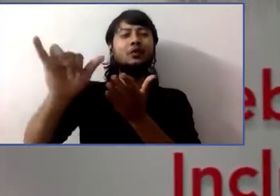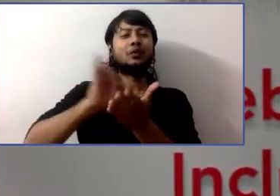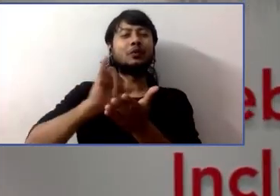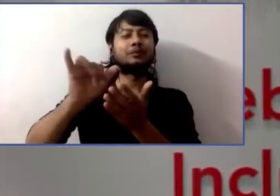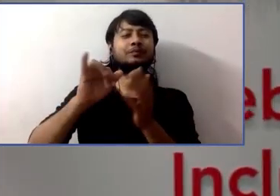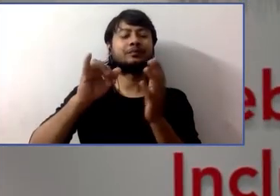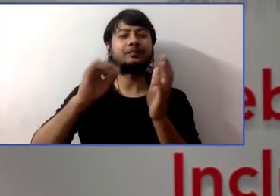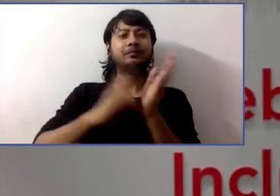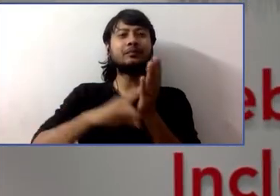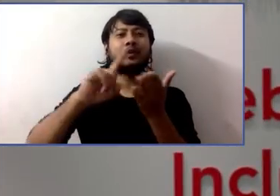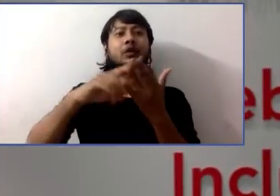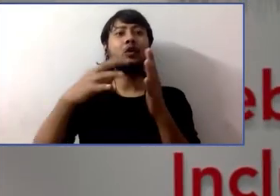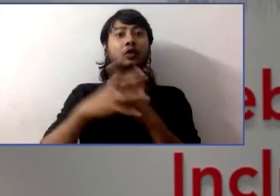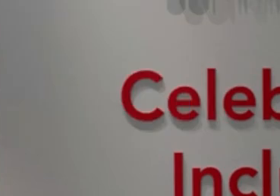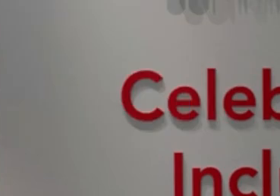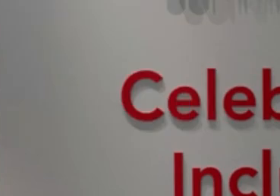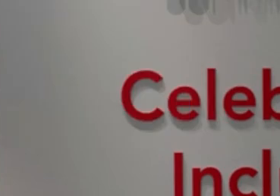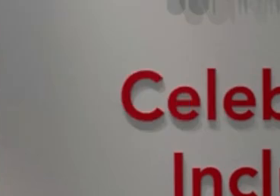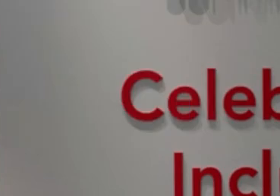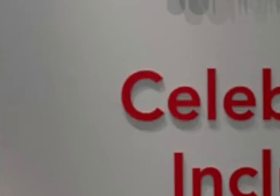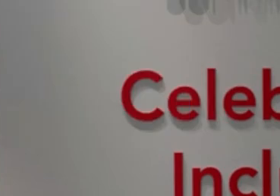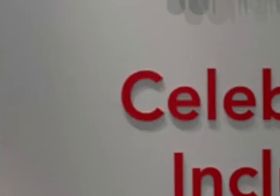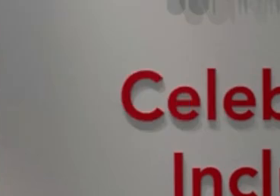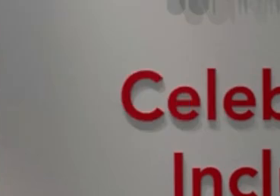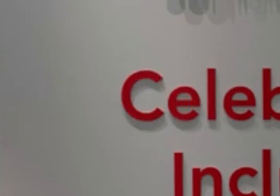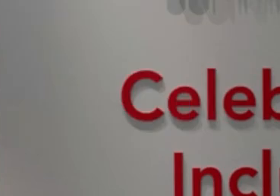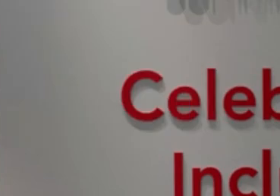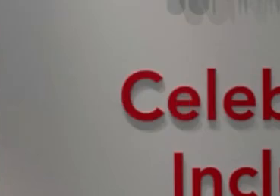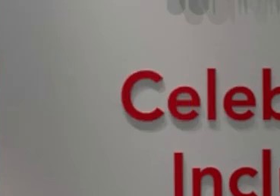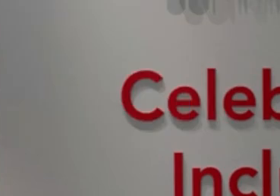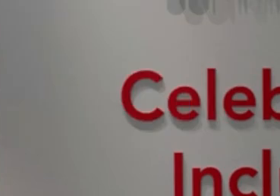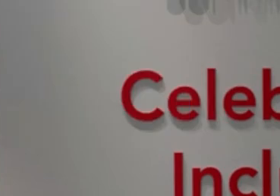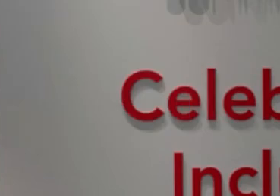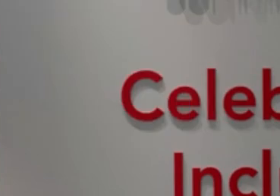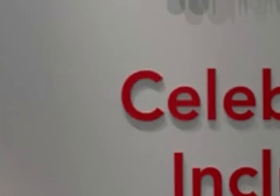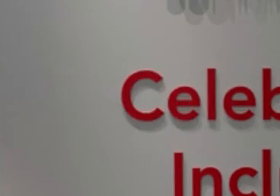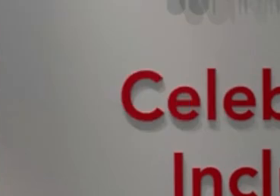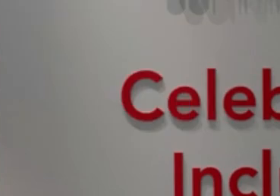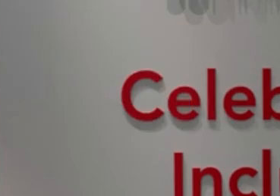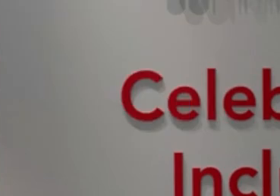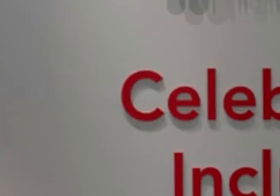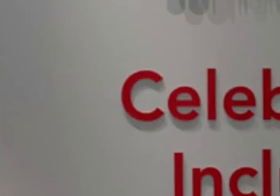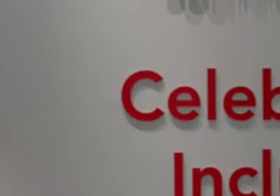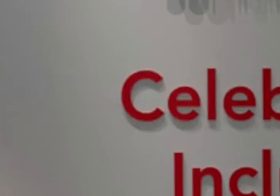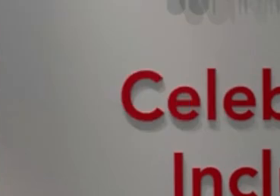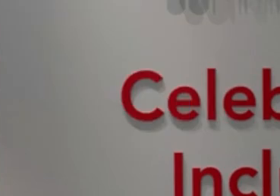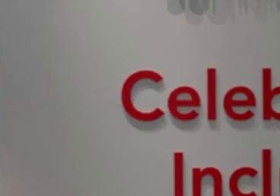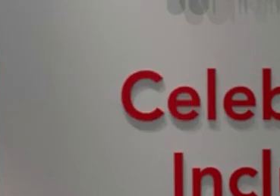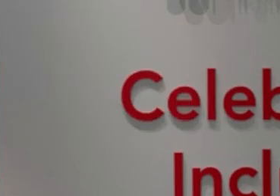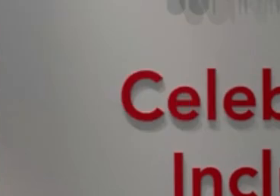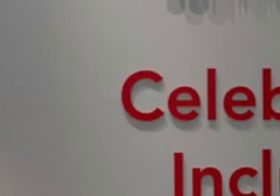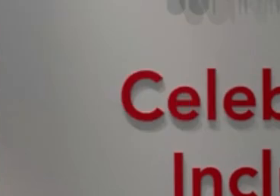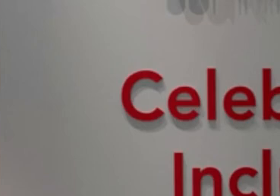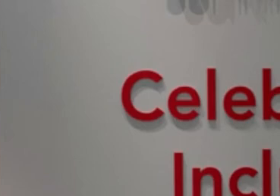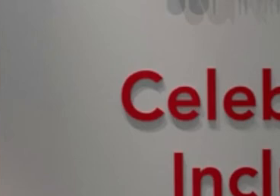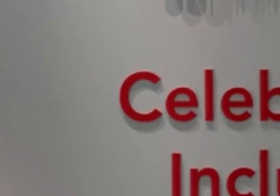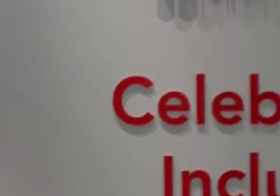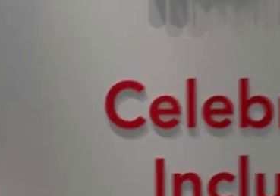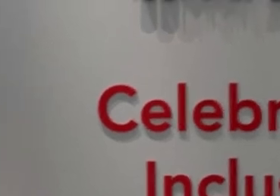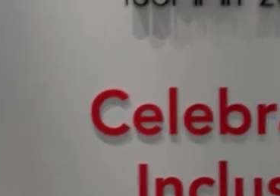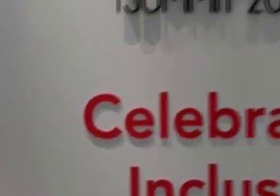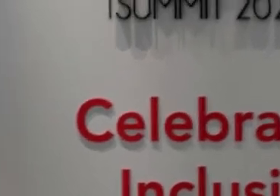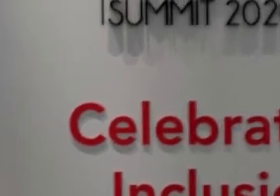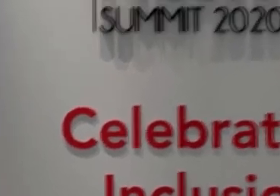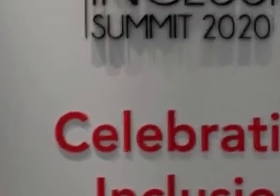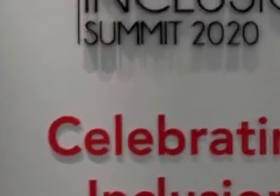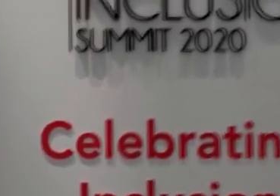baseball hall of fame the major league baseball hall of fame is located here in the united states so we had a great time going through the museum and seeing the exhibits in the museum